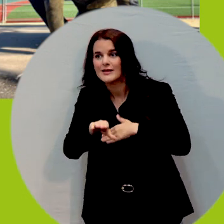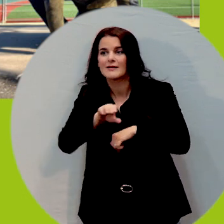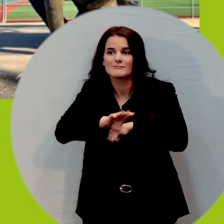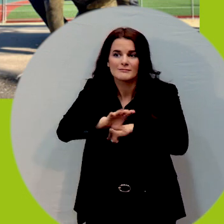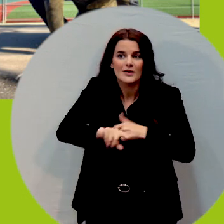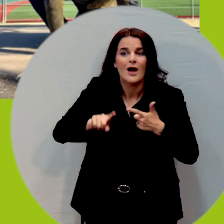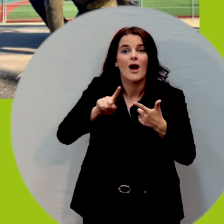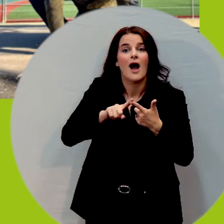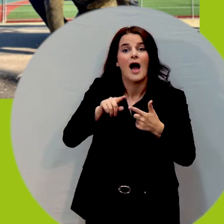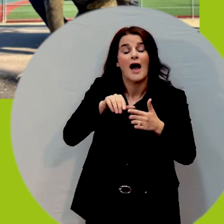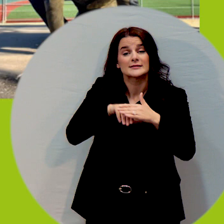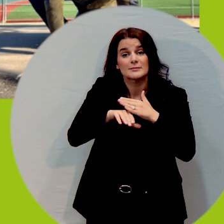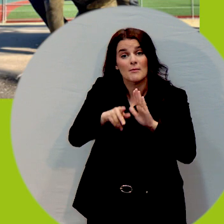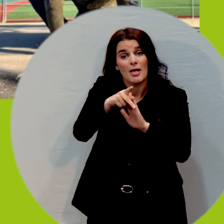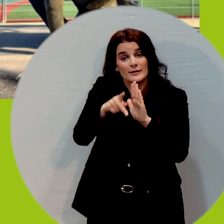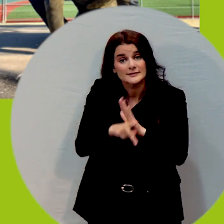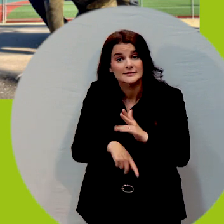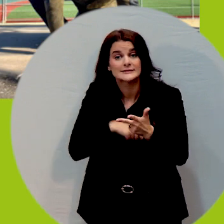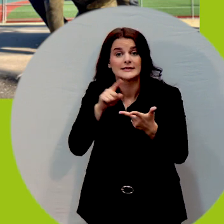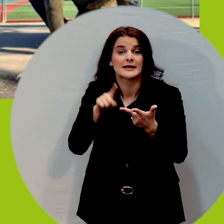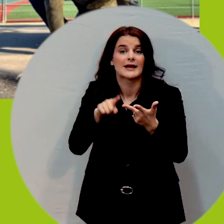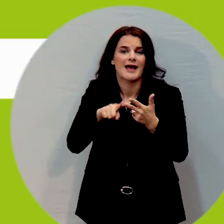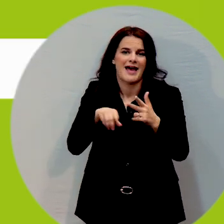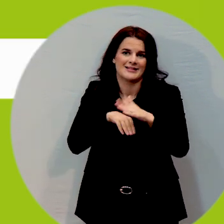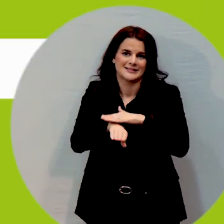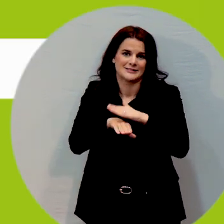and also accessible products.